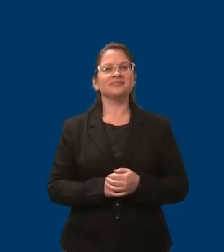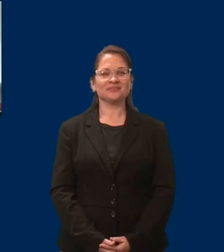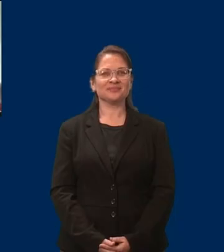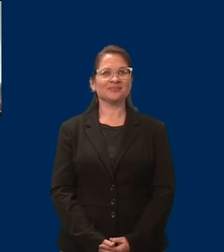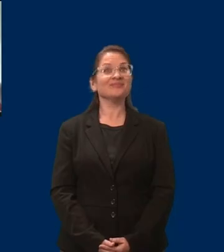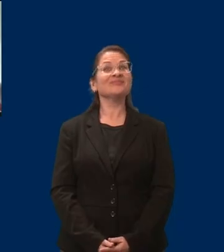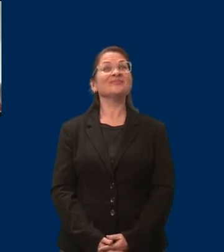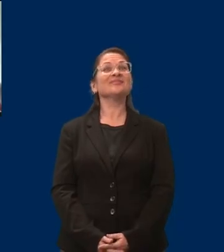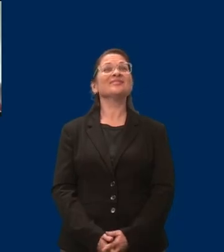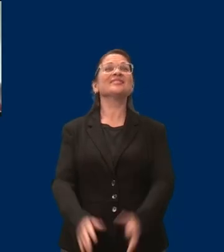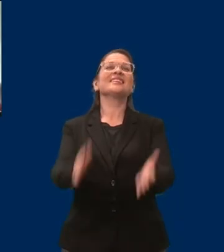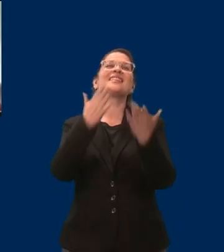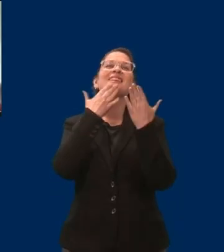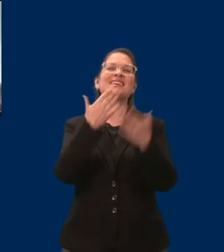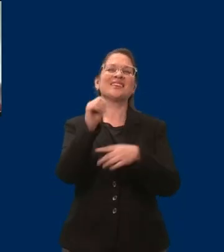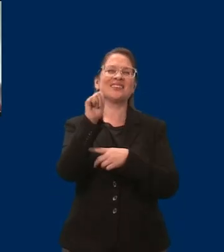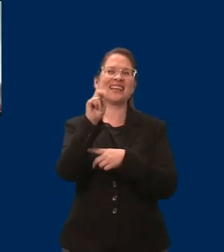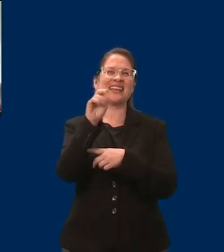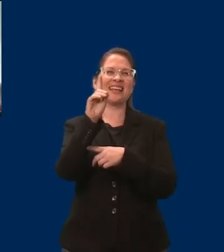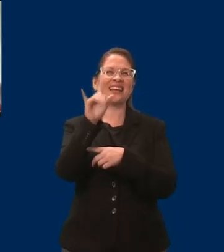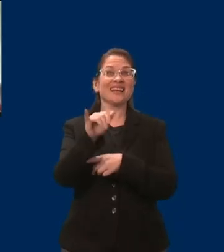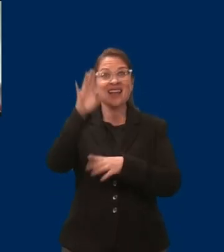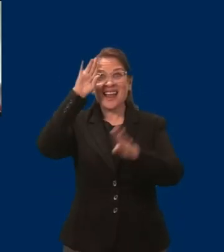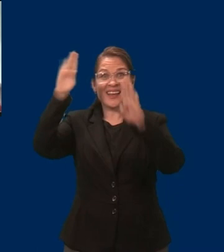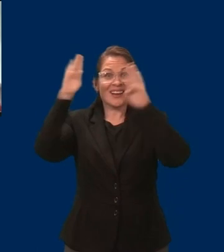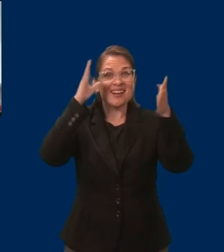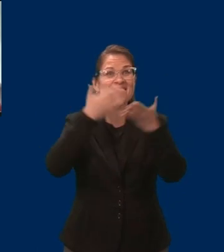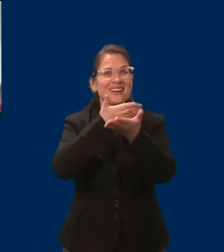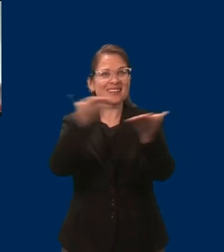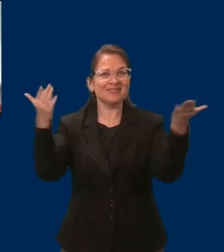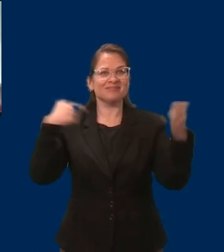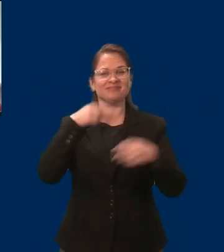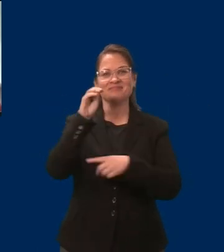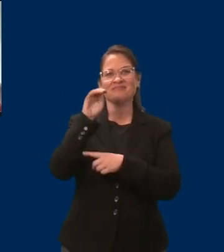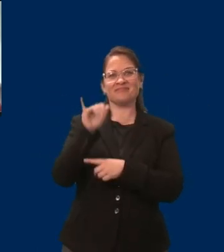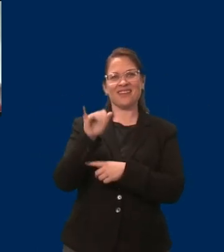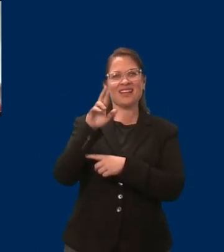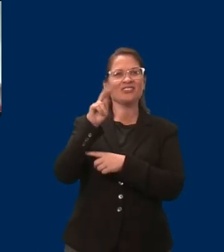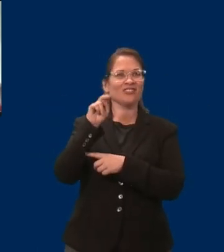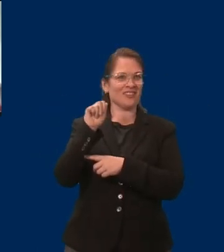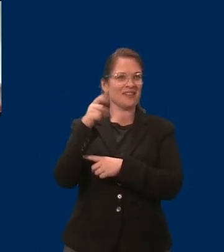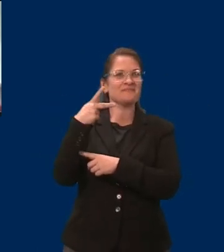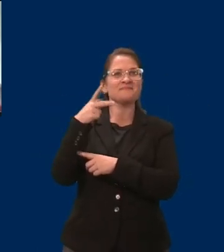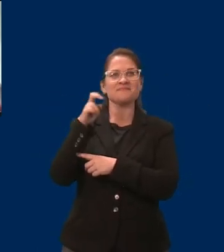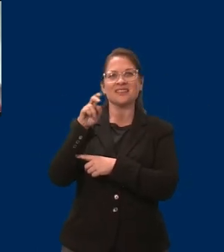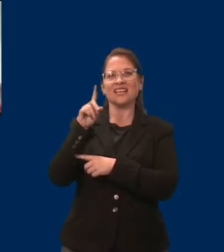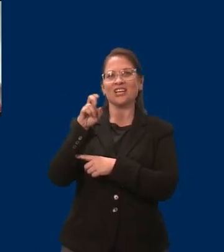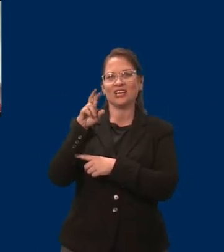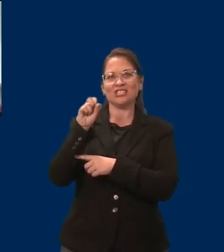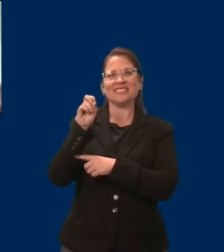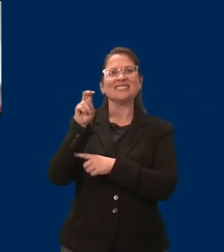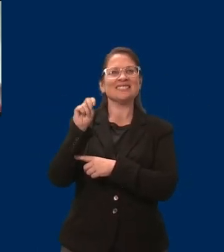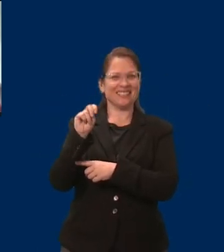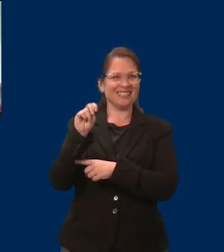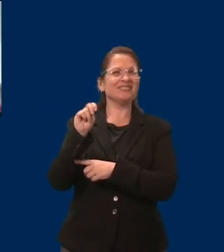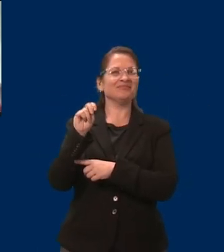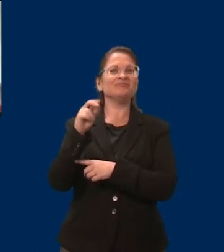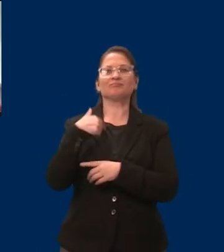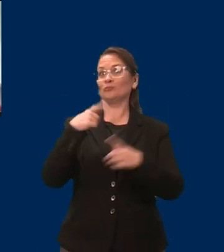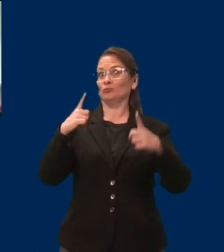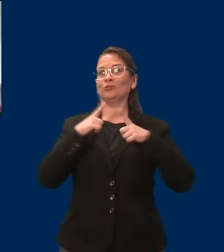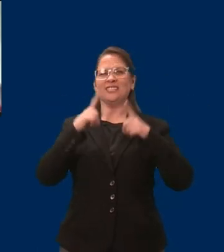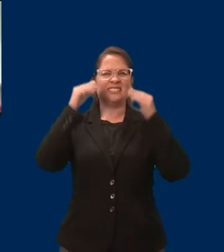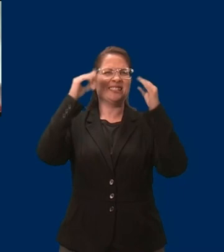Hello everyone. I am Myrna Peterson, a retired educator and an MCD council member